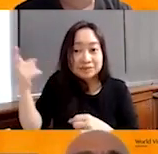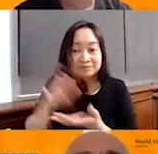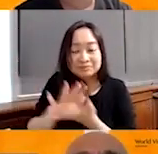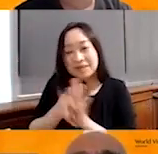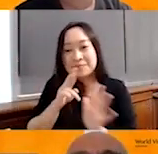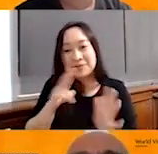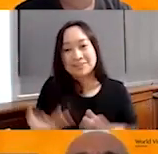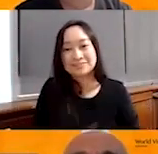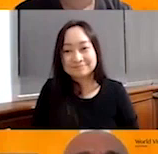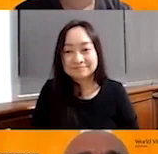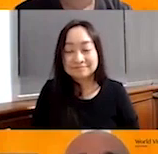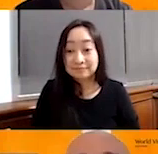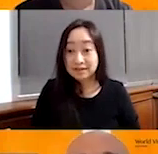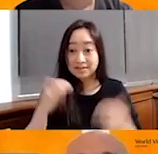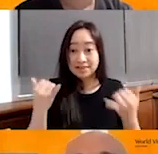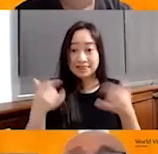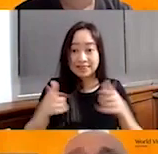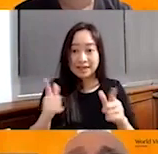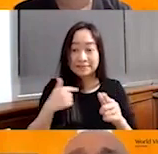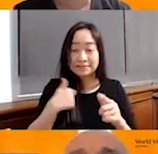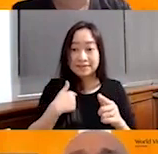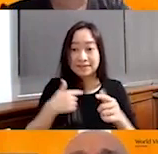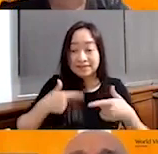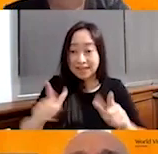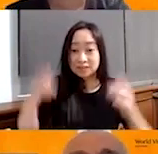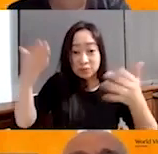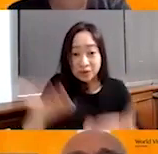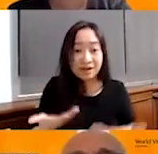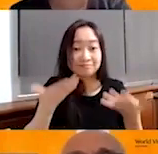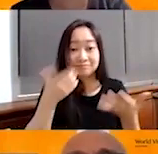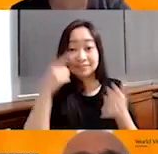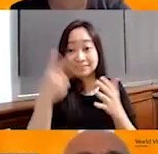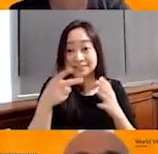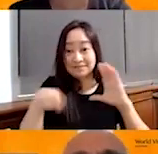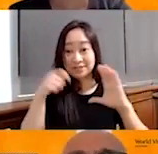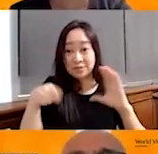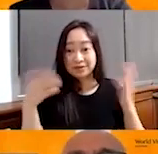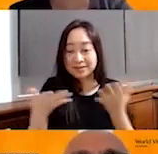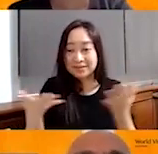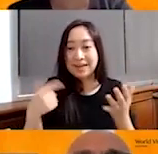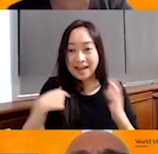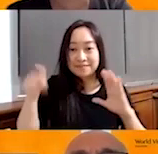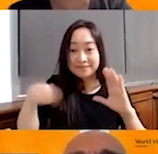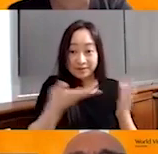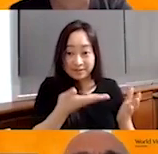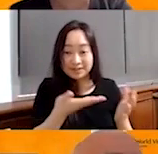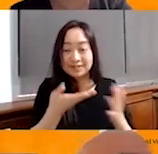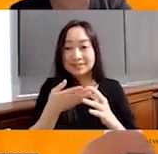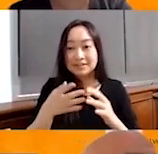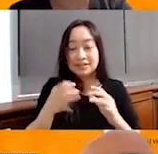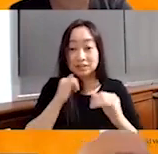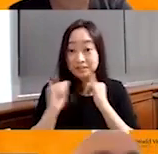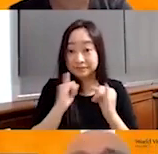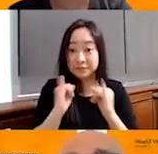reality. And let me, let's go to see the video, Lilian. We have a video to introduce